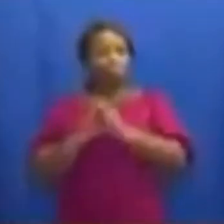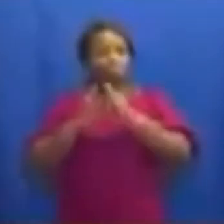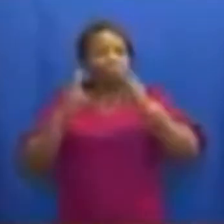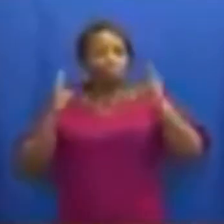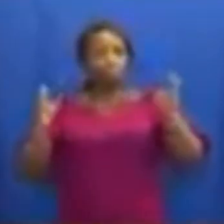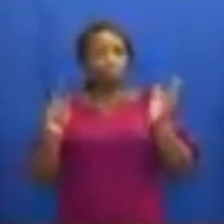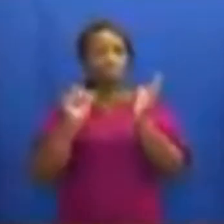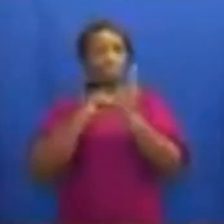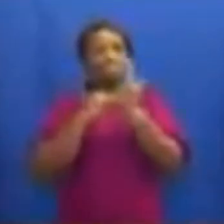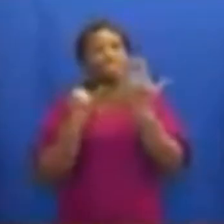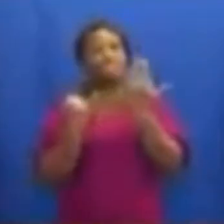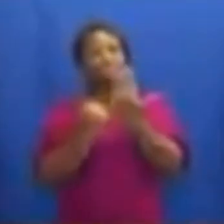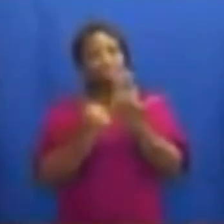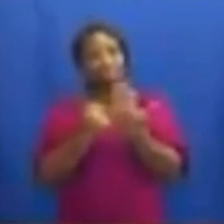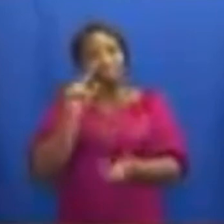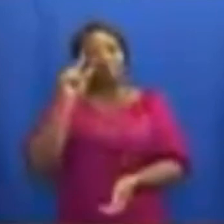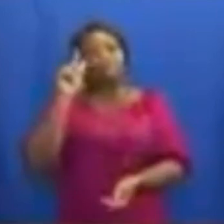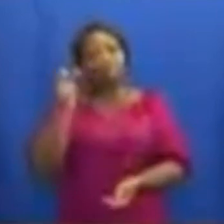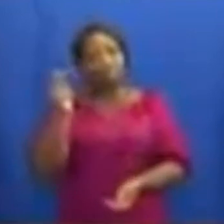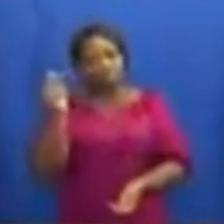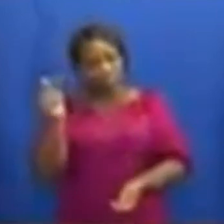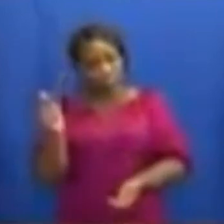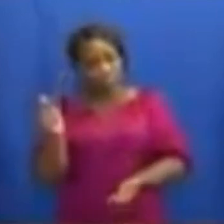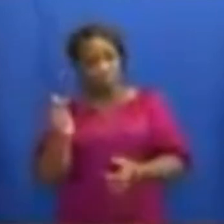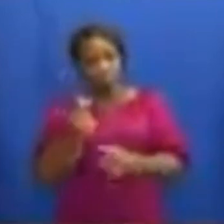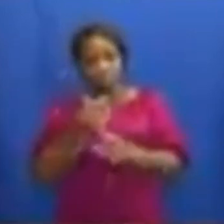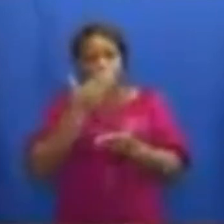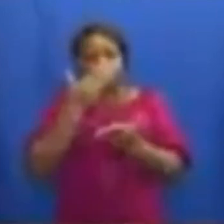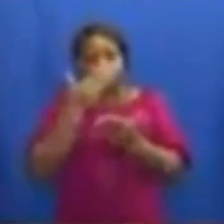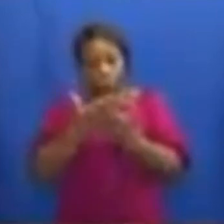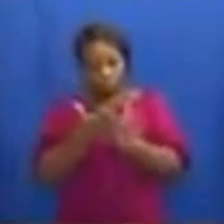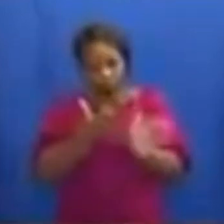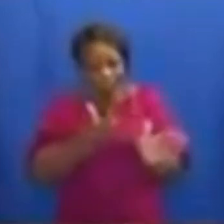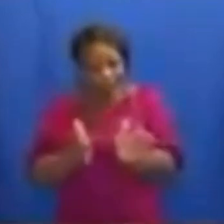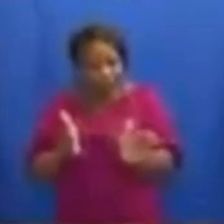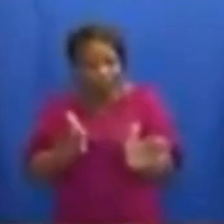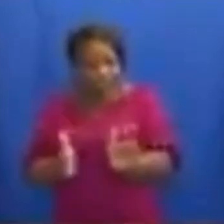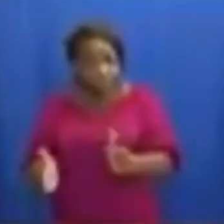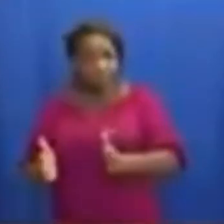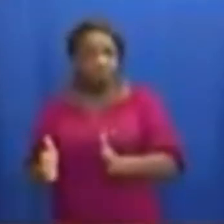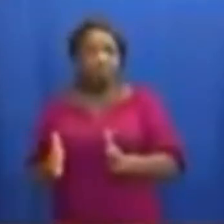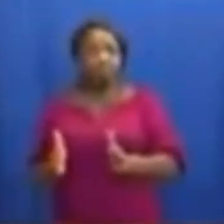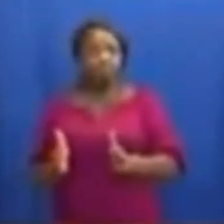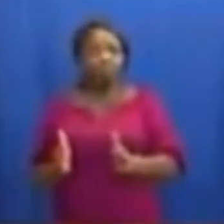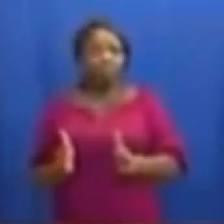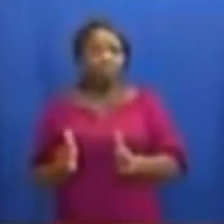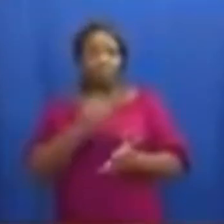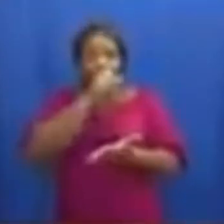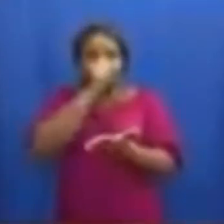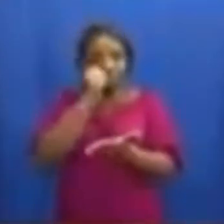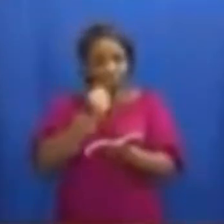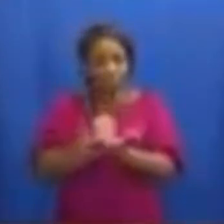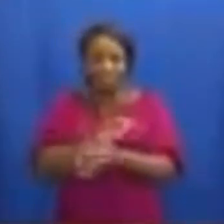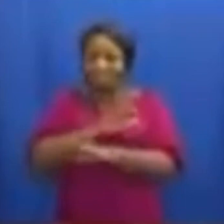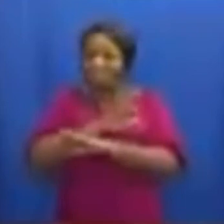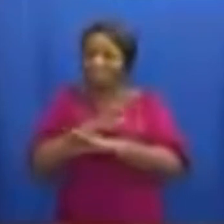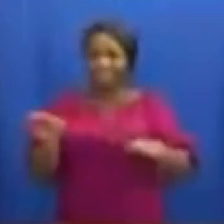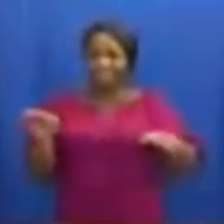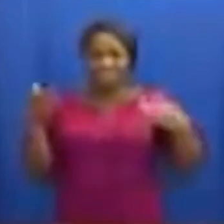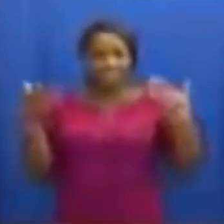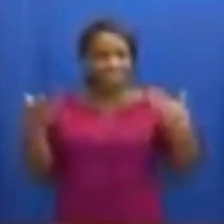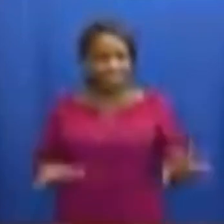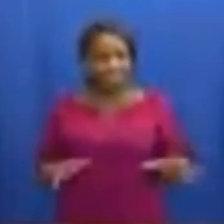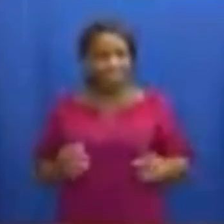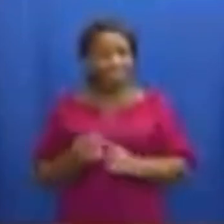2021, with appropriate adjustments made to the curriculum to ensure that nothing is lost